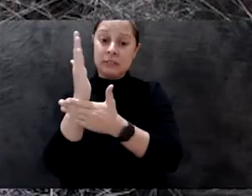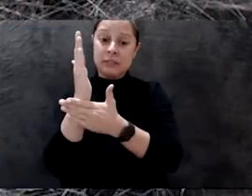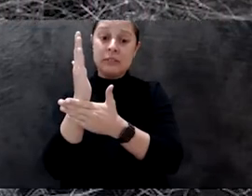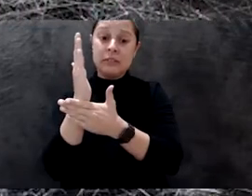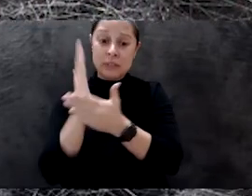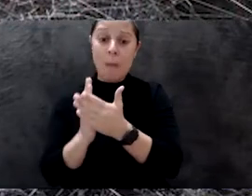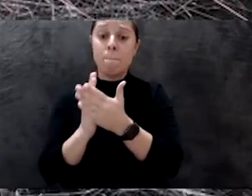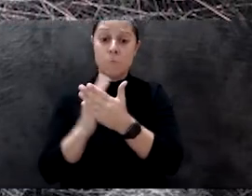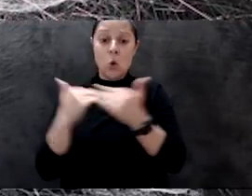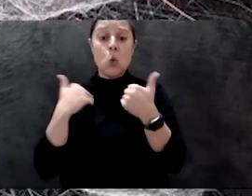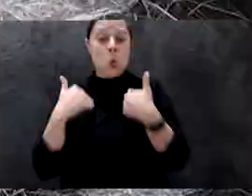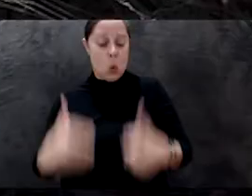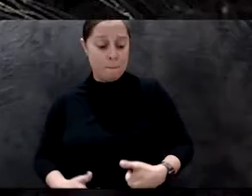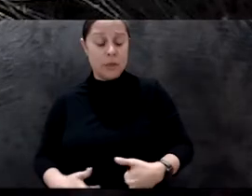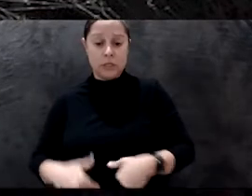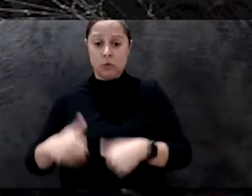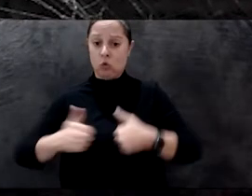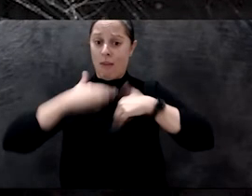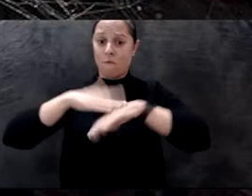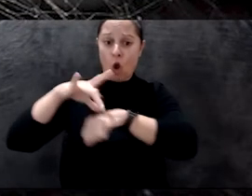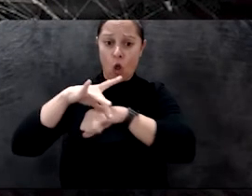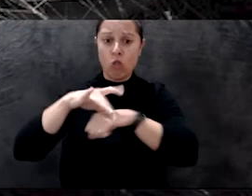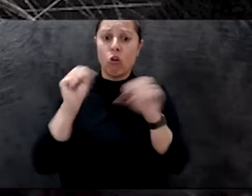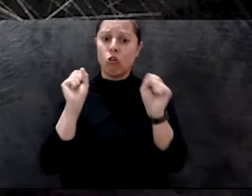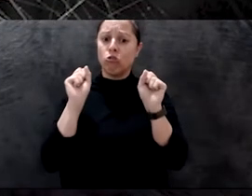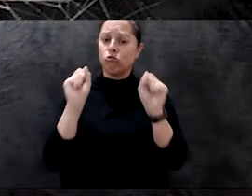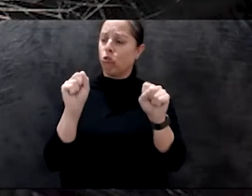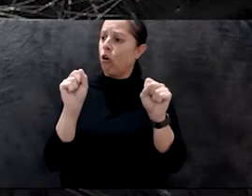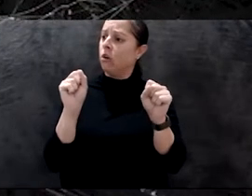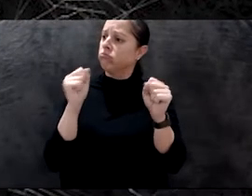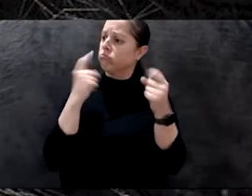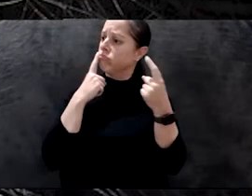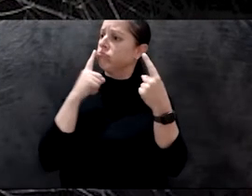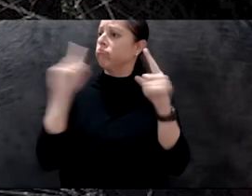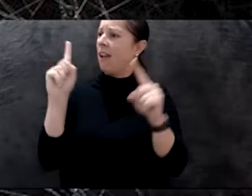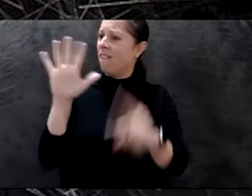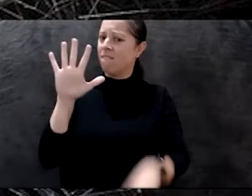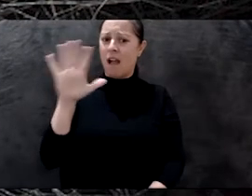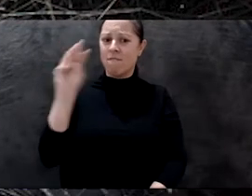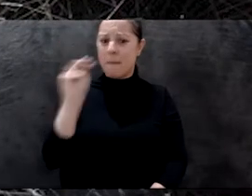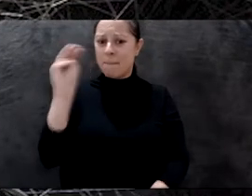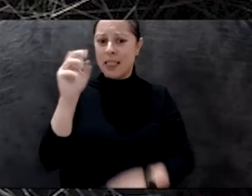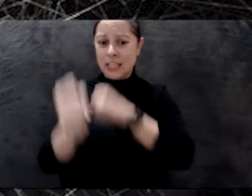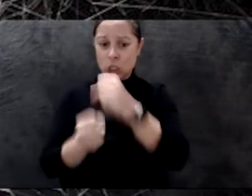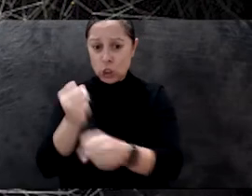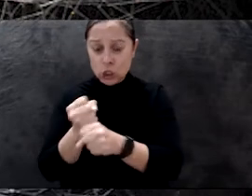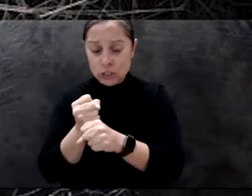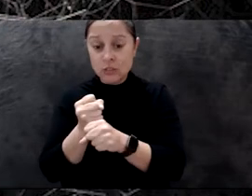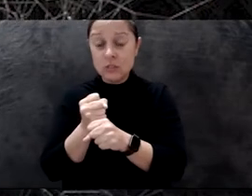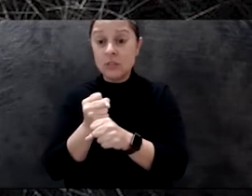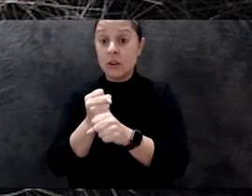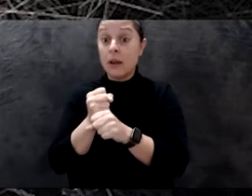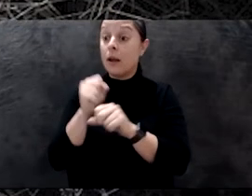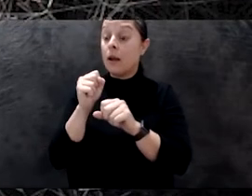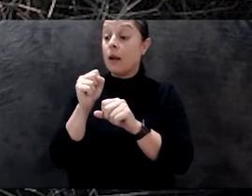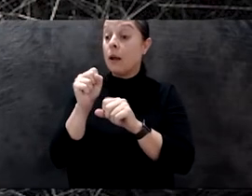the ability to reach the threshold of the five million years and go on as the love of the spider. And are the people who maybe do not have the phobias, or the